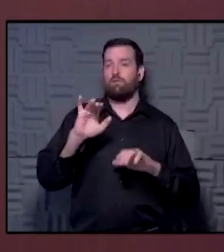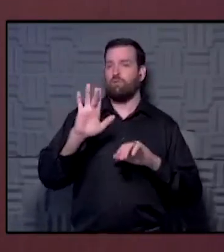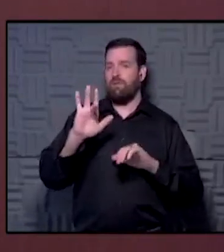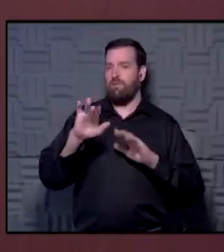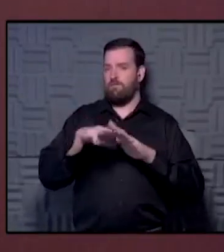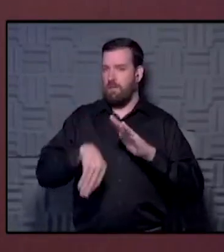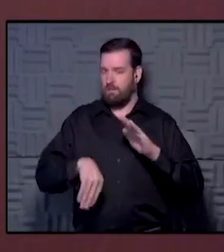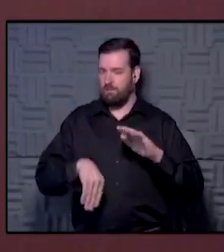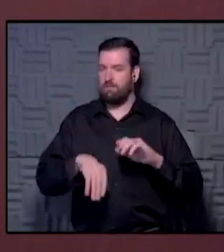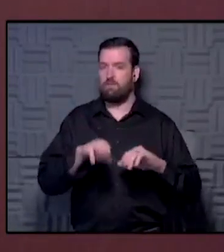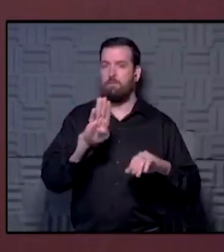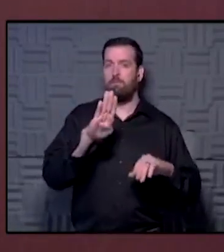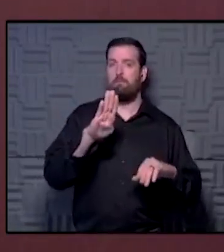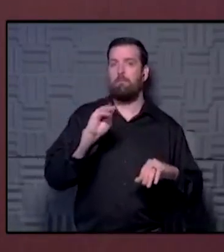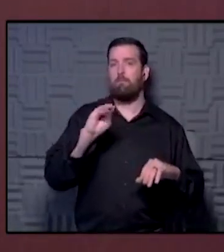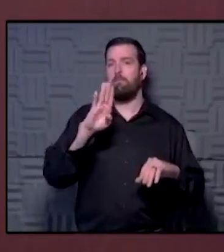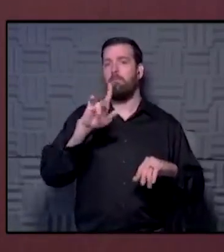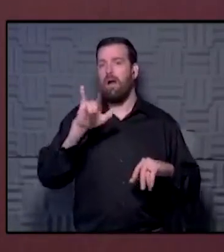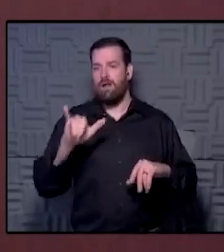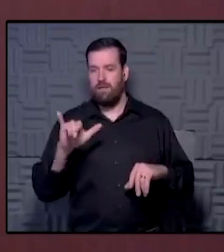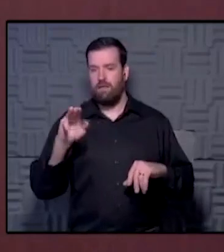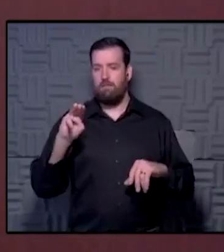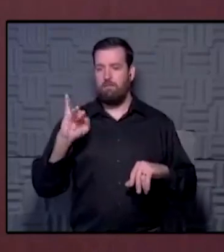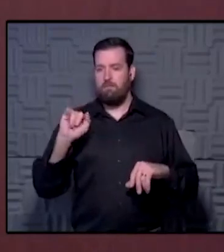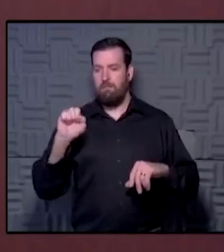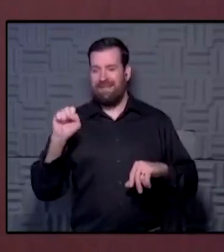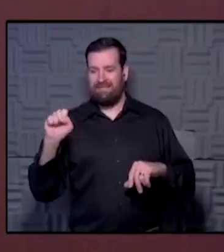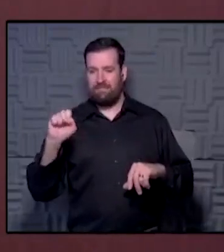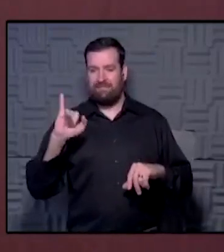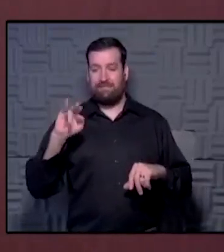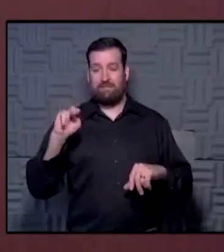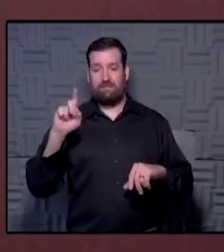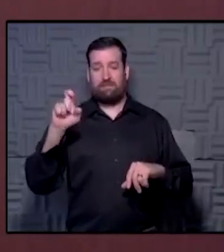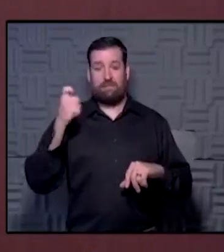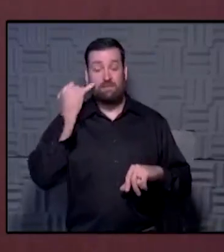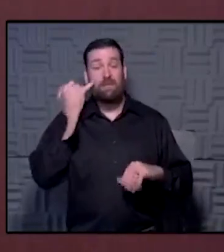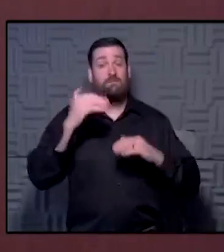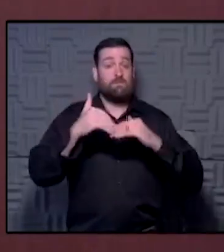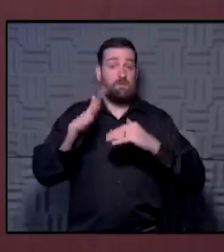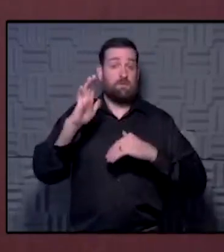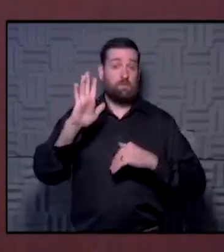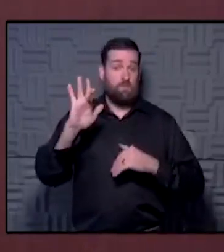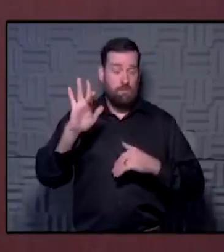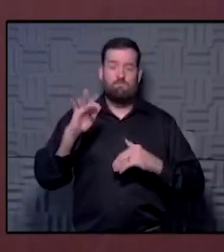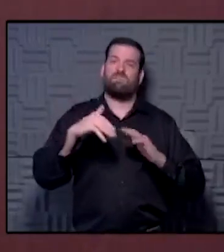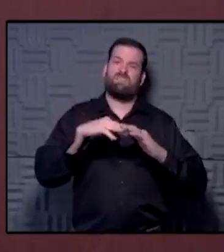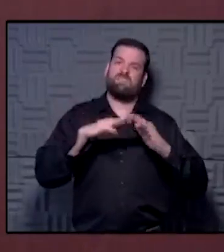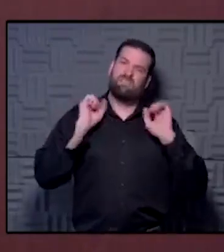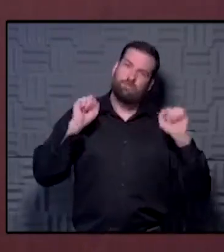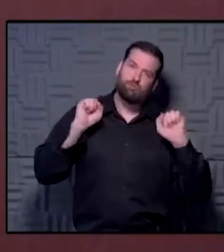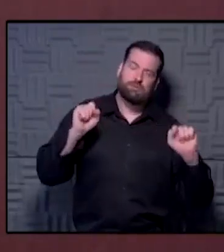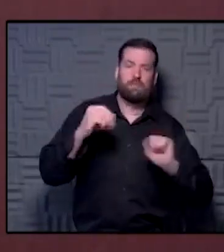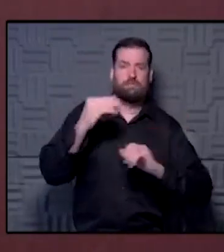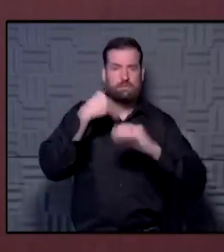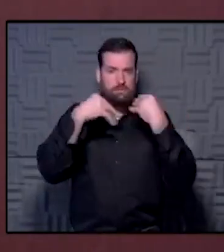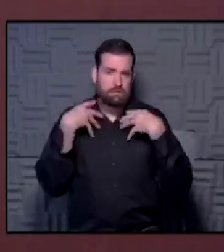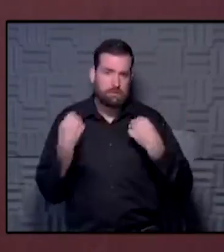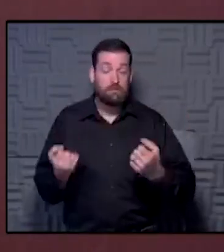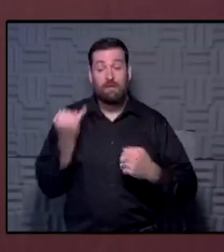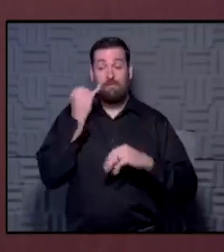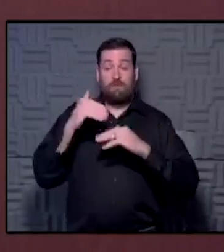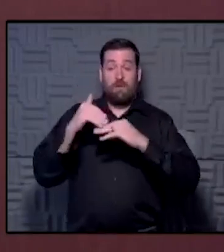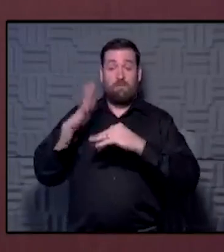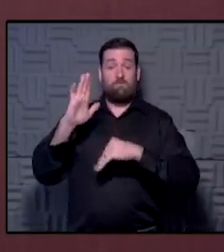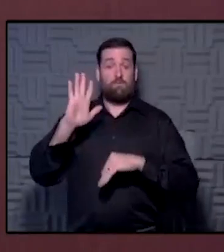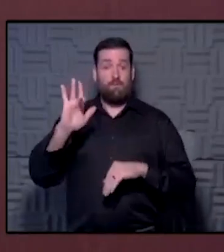So anything above 25, I think we would ask people to exercise, diet, to try to get it to the – but, you know, if you're above